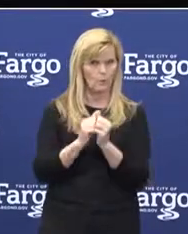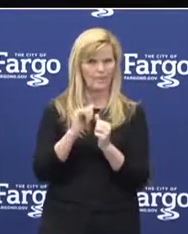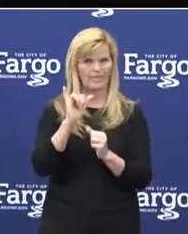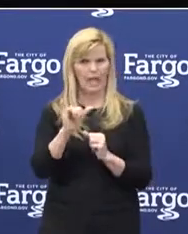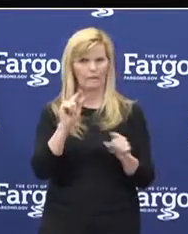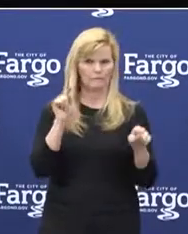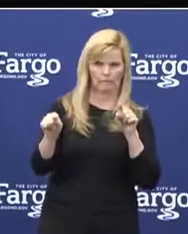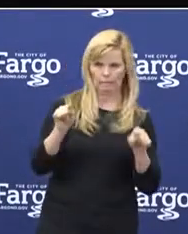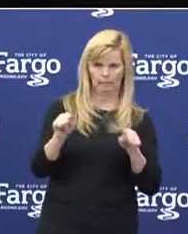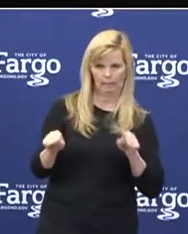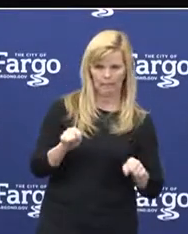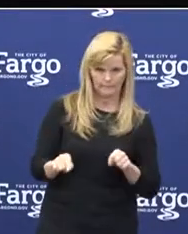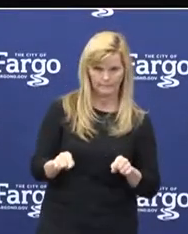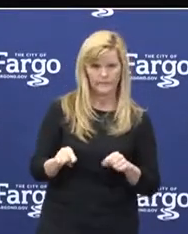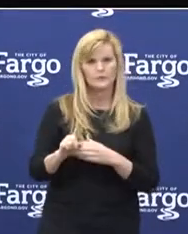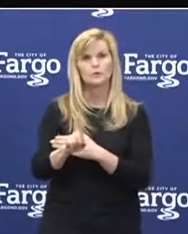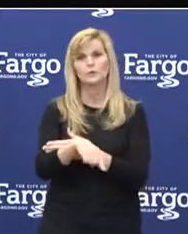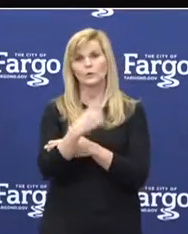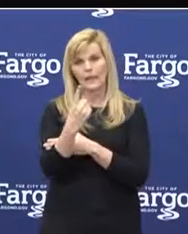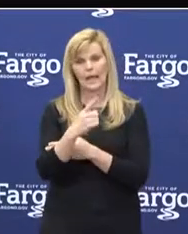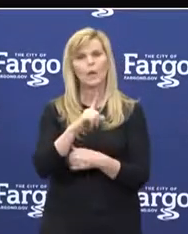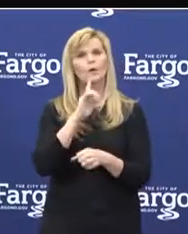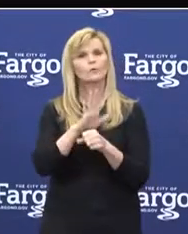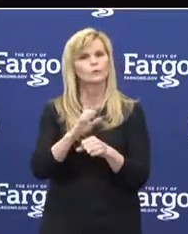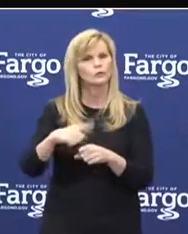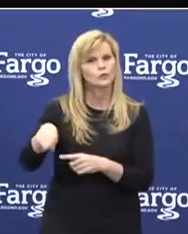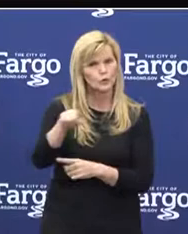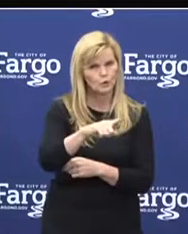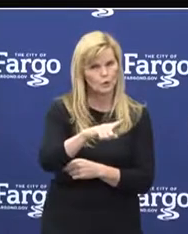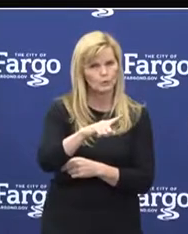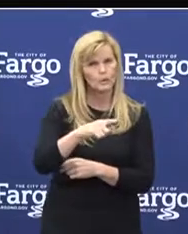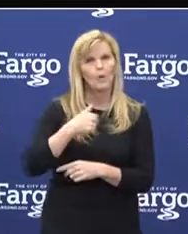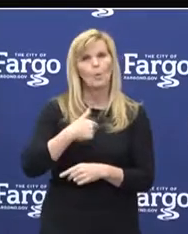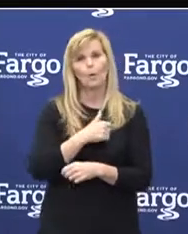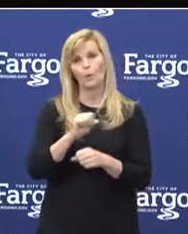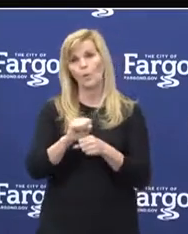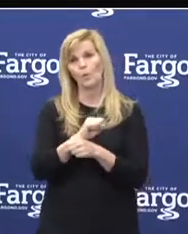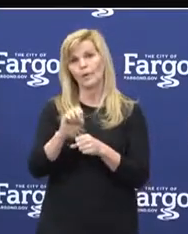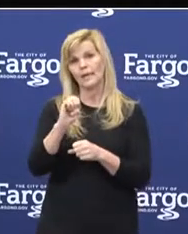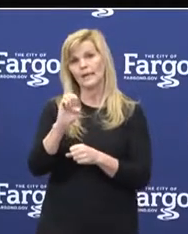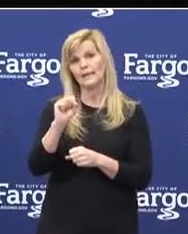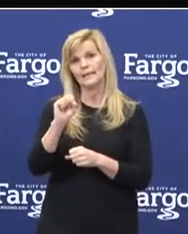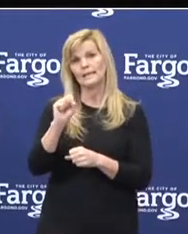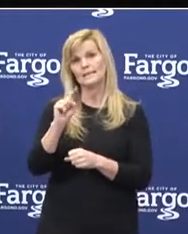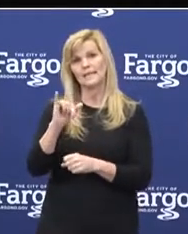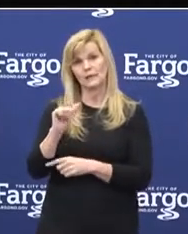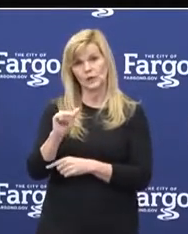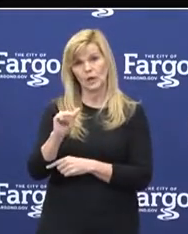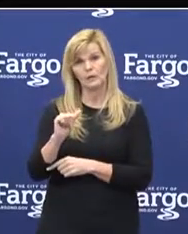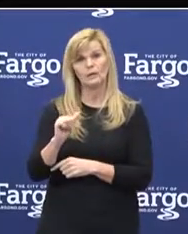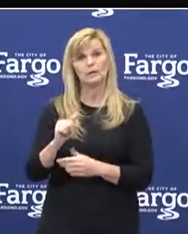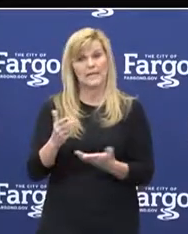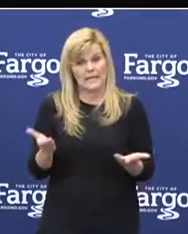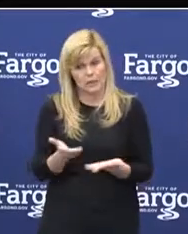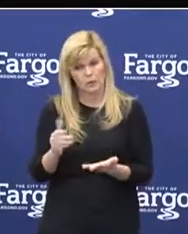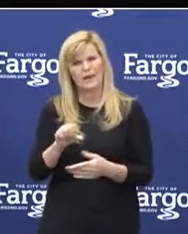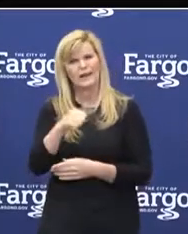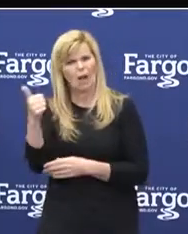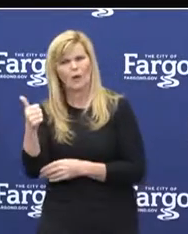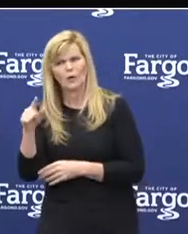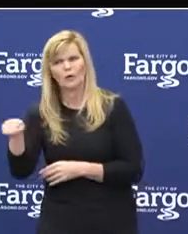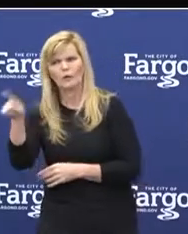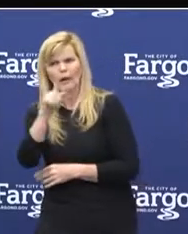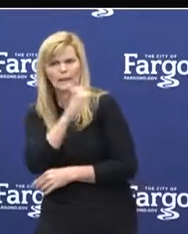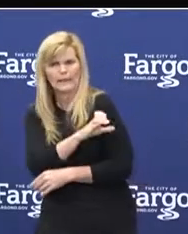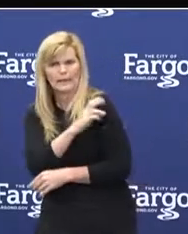So what I'd like to do today is reassure the public that what we're doing at Essentia, just like many other organizations and health care facilities, what